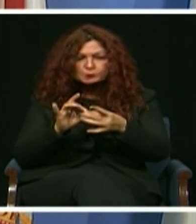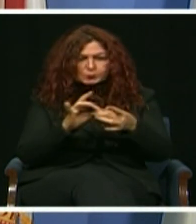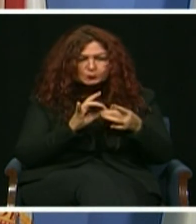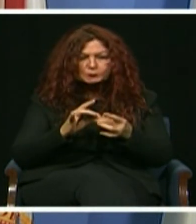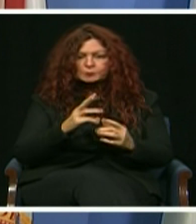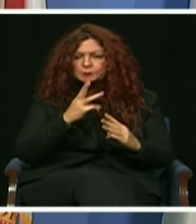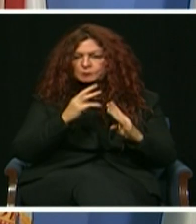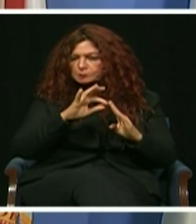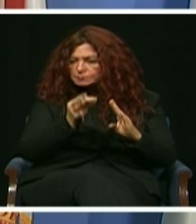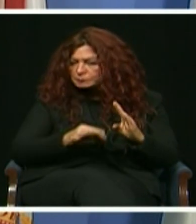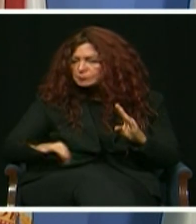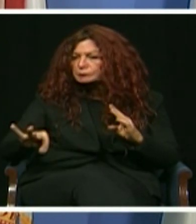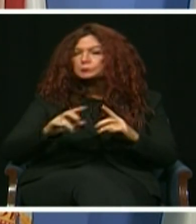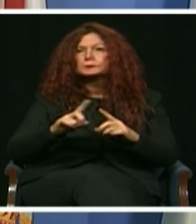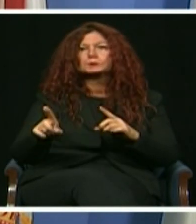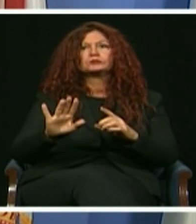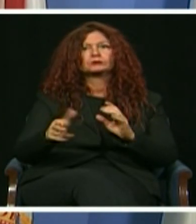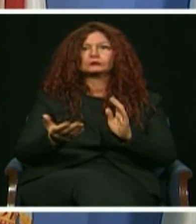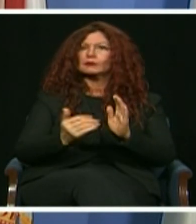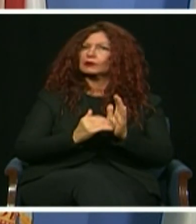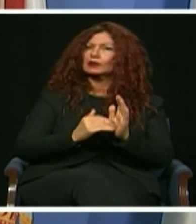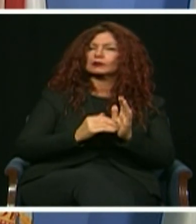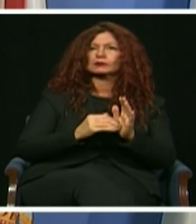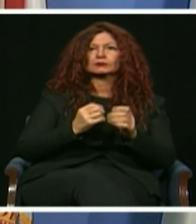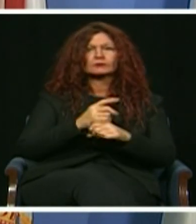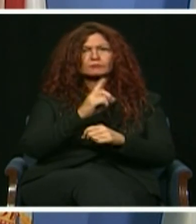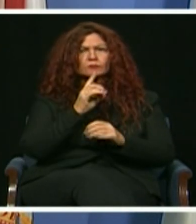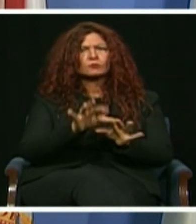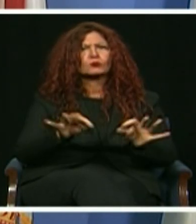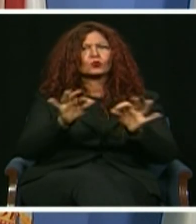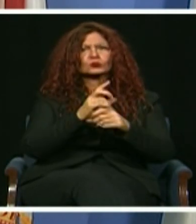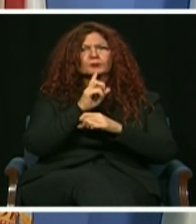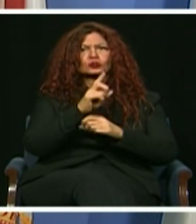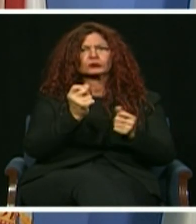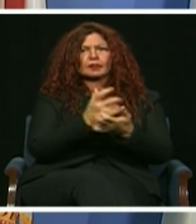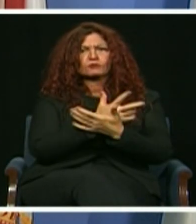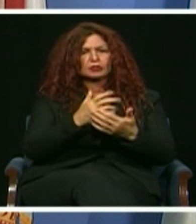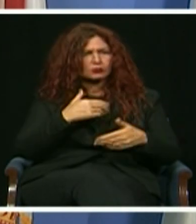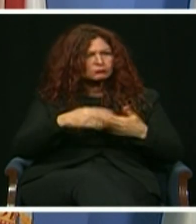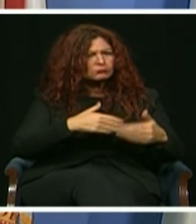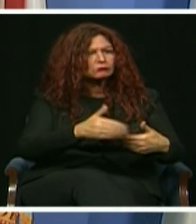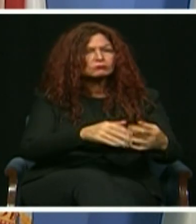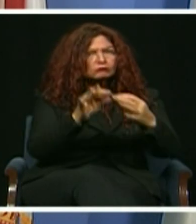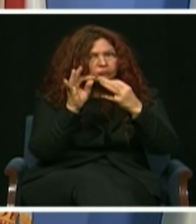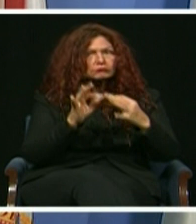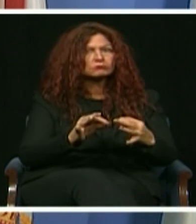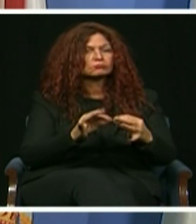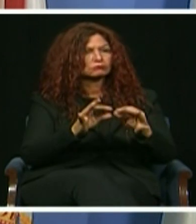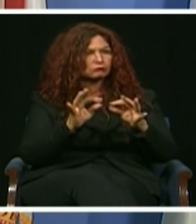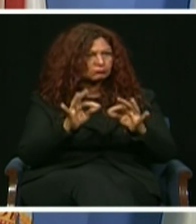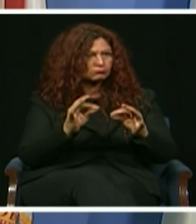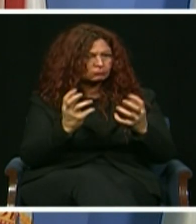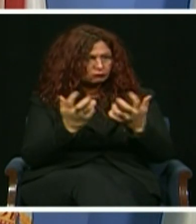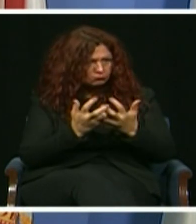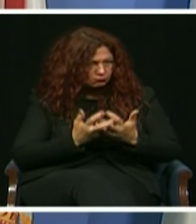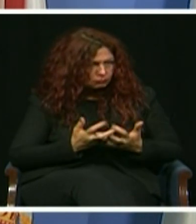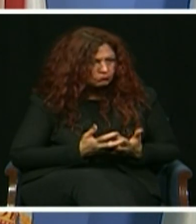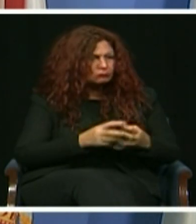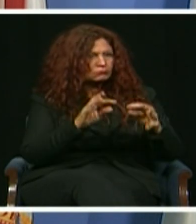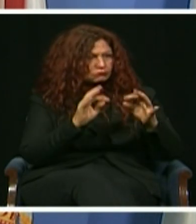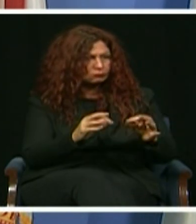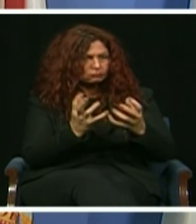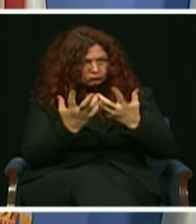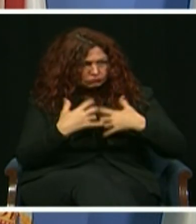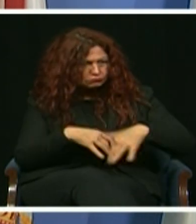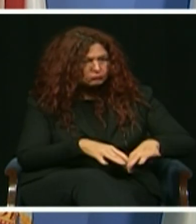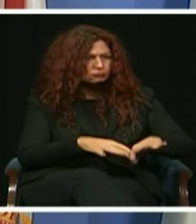of these initiatives as just as vital. Our Regulatory and Economic Resources Department, under the leadership of Director Lourdes Gomez, has helped